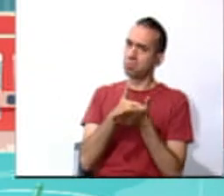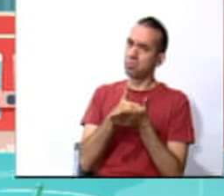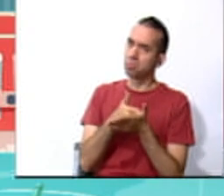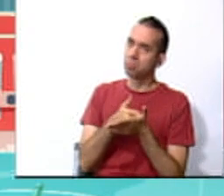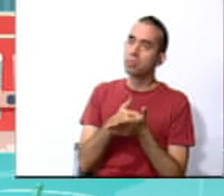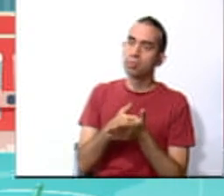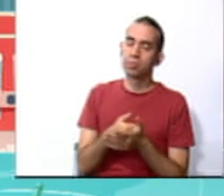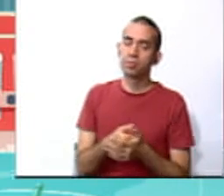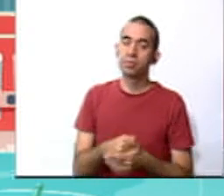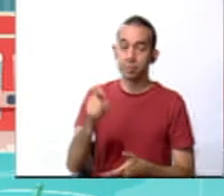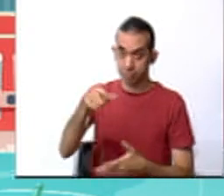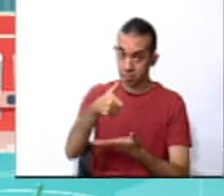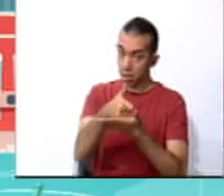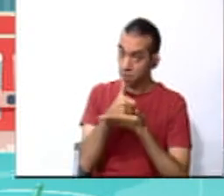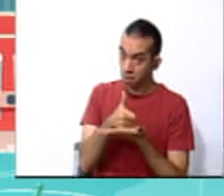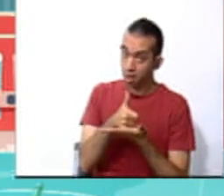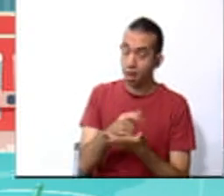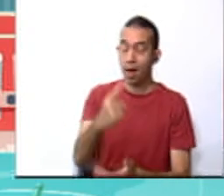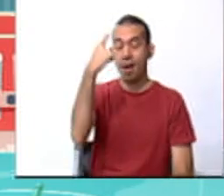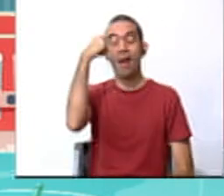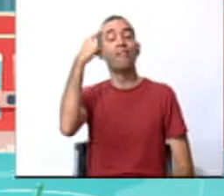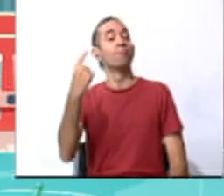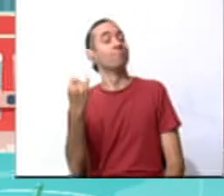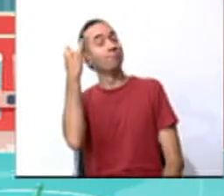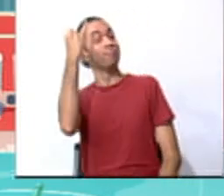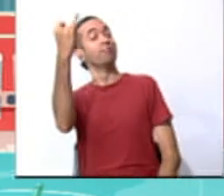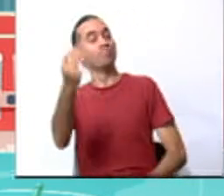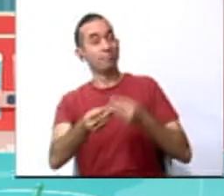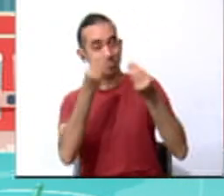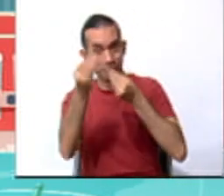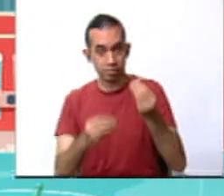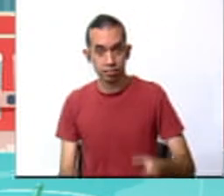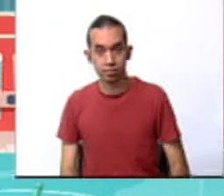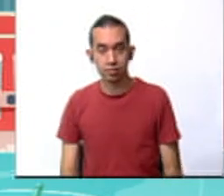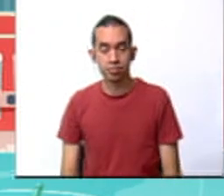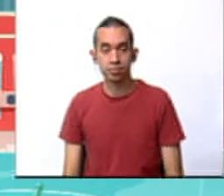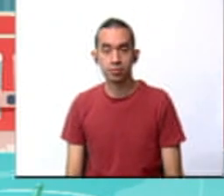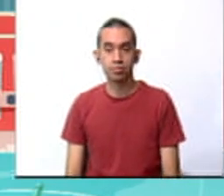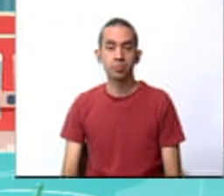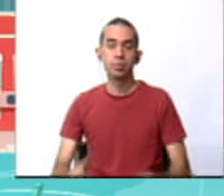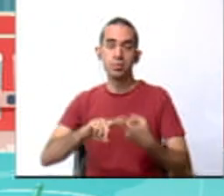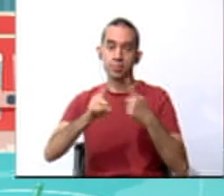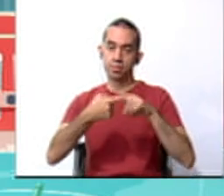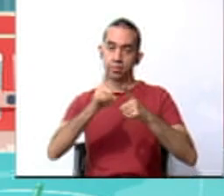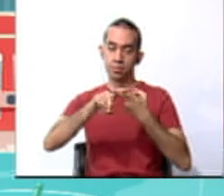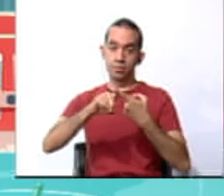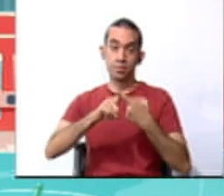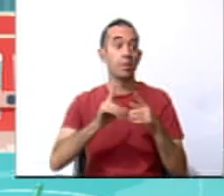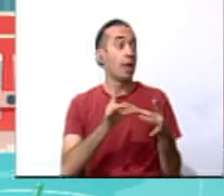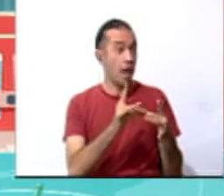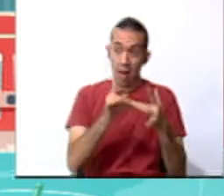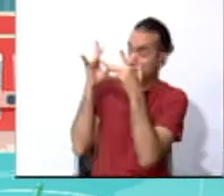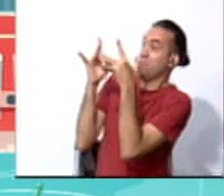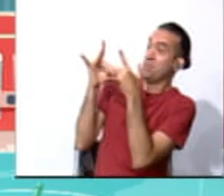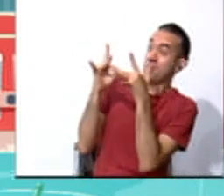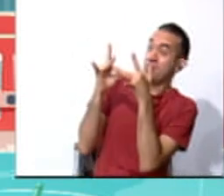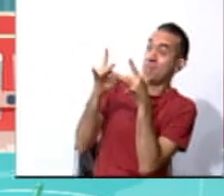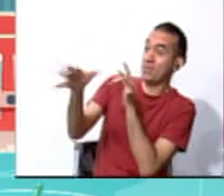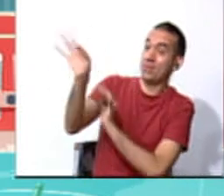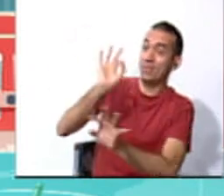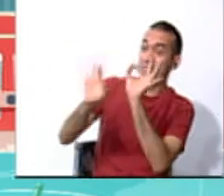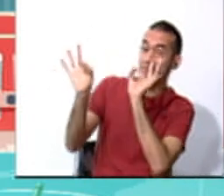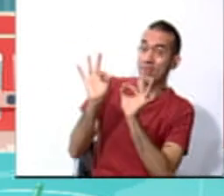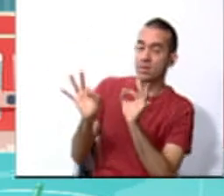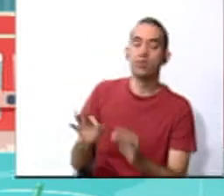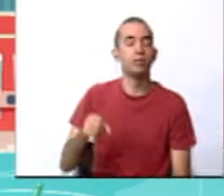You need help. I know what to do. What about if we have friends, special guests? Yes.